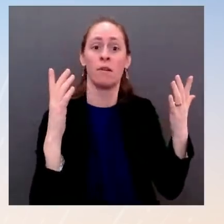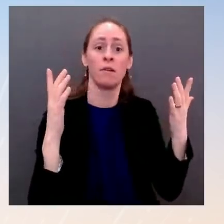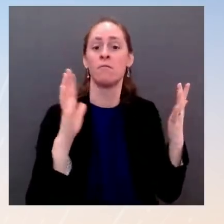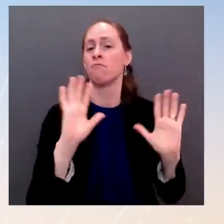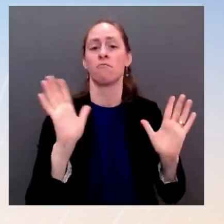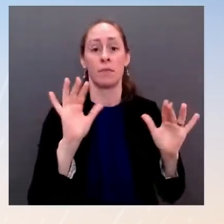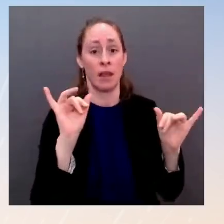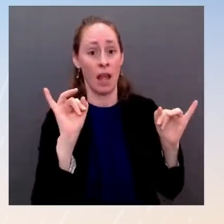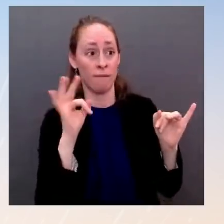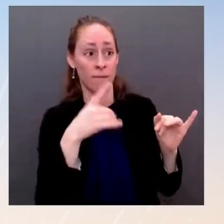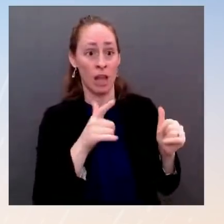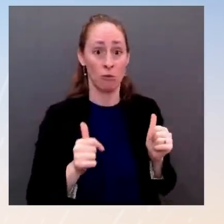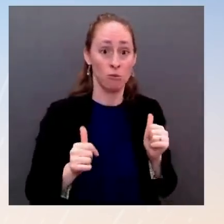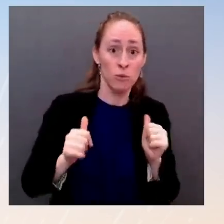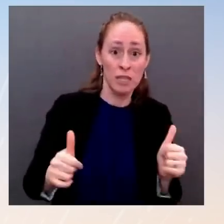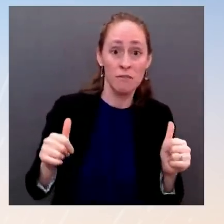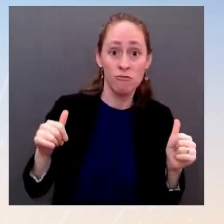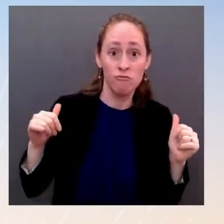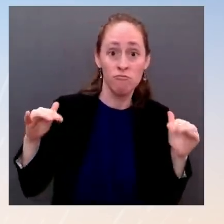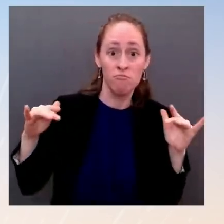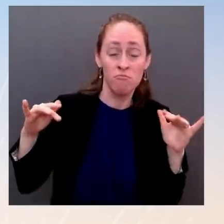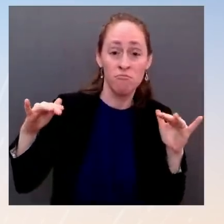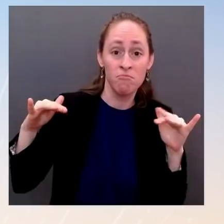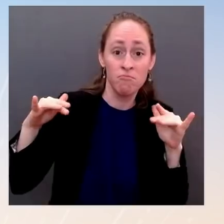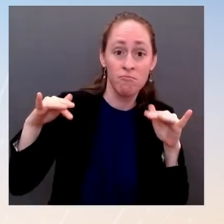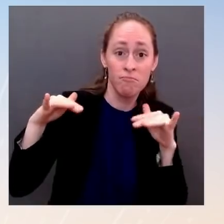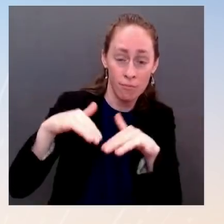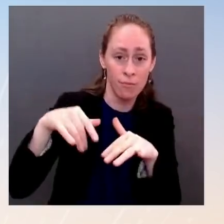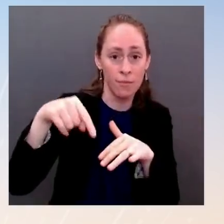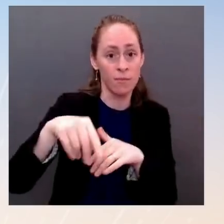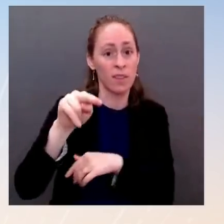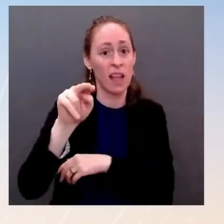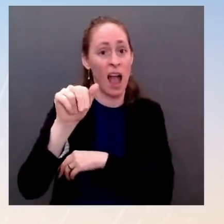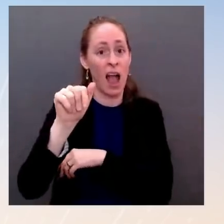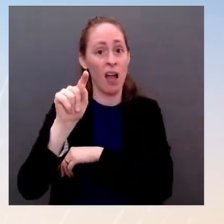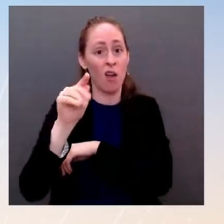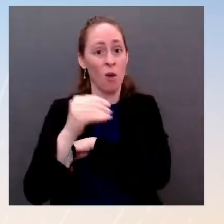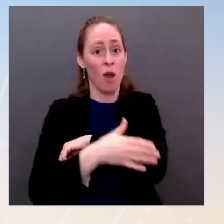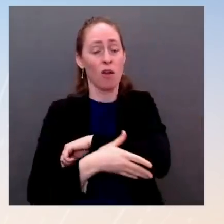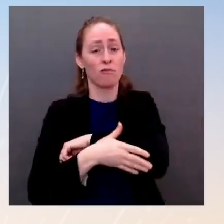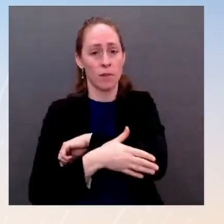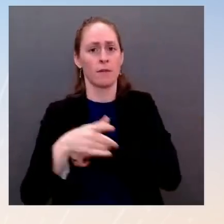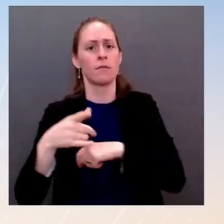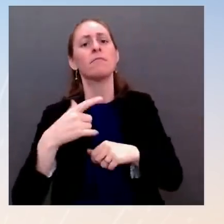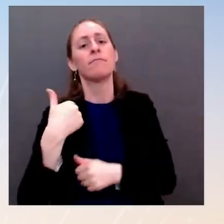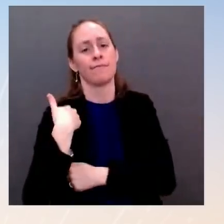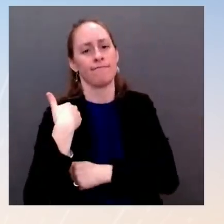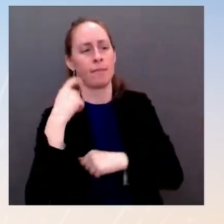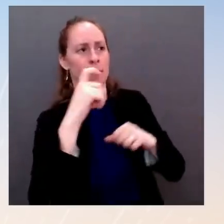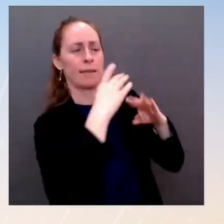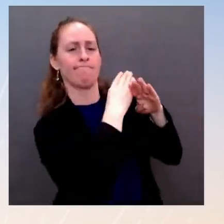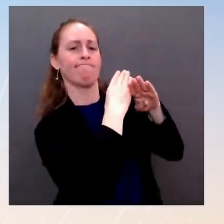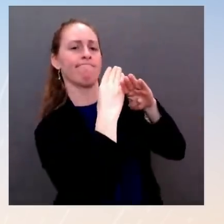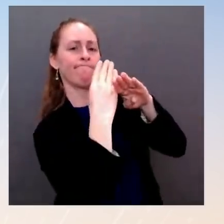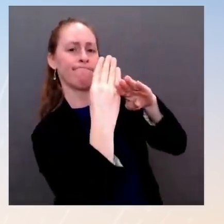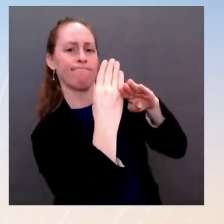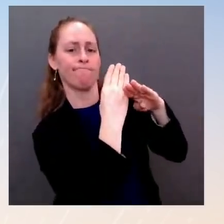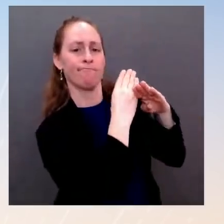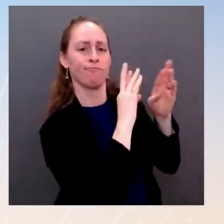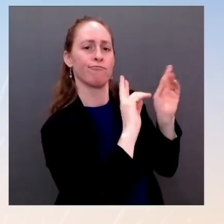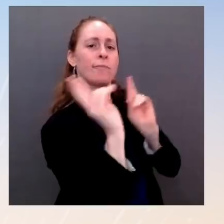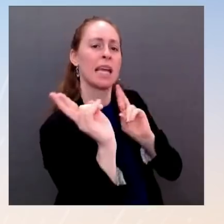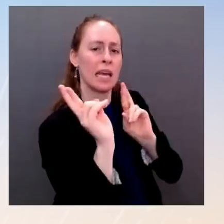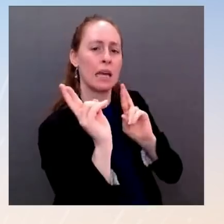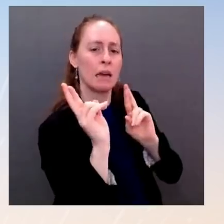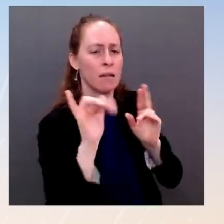terms of the U.S. forces that have been put on heightened readiness to be deployed in the event of a NATO decision to deploy them, the